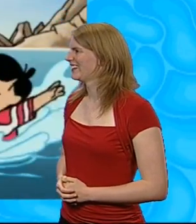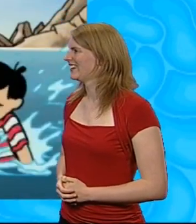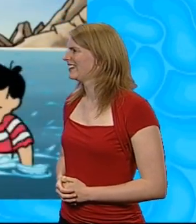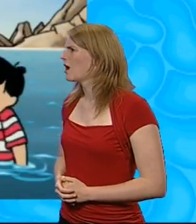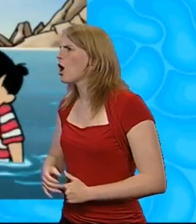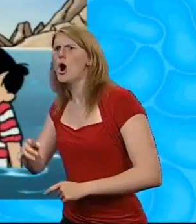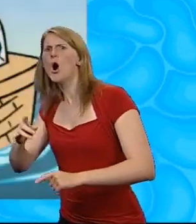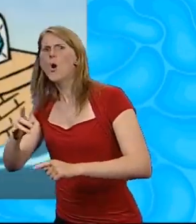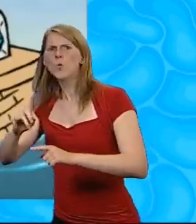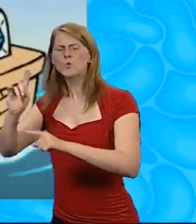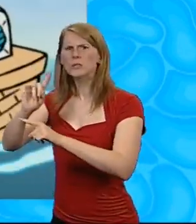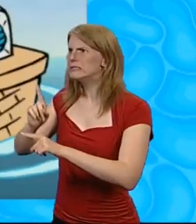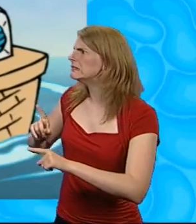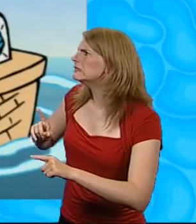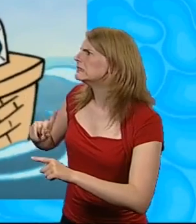was that?